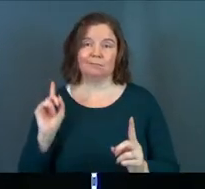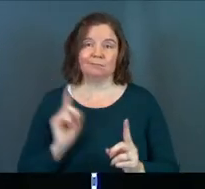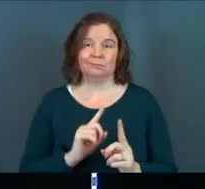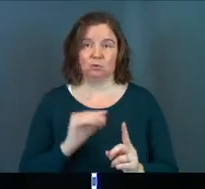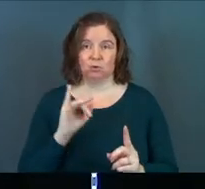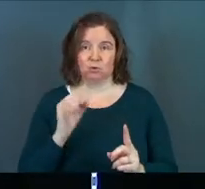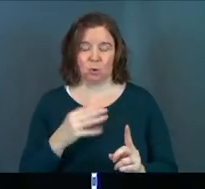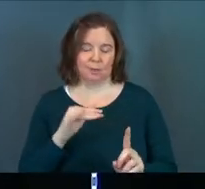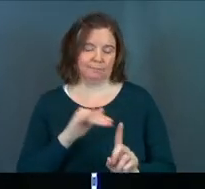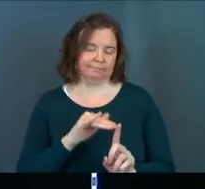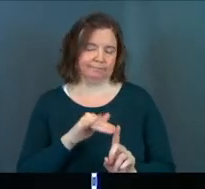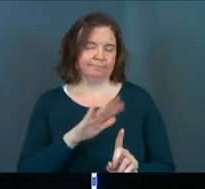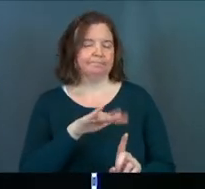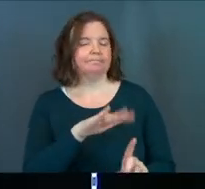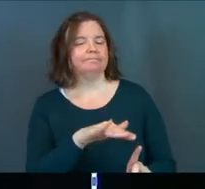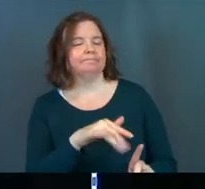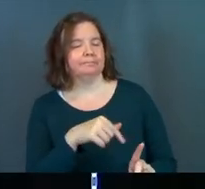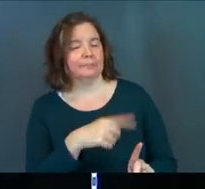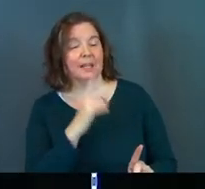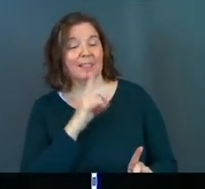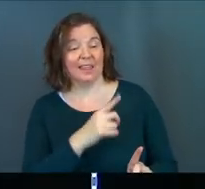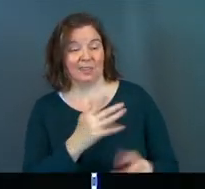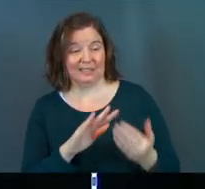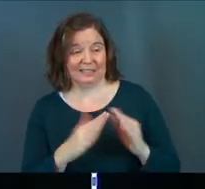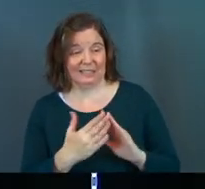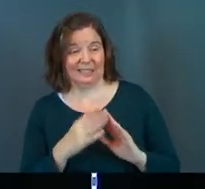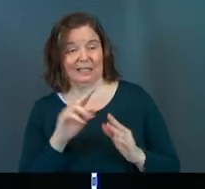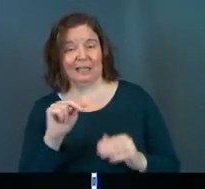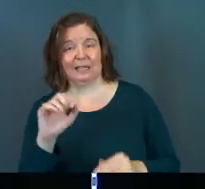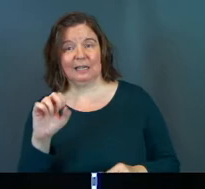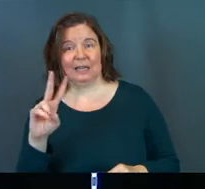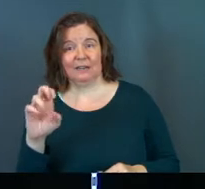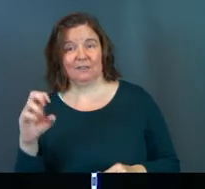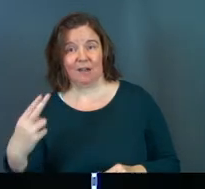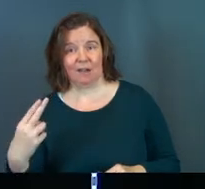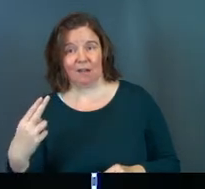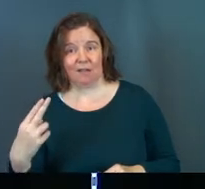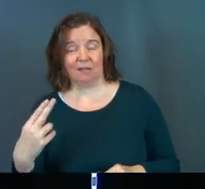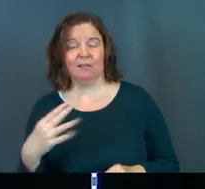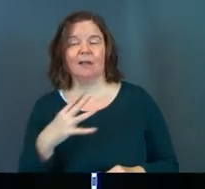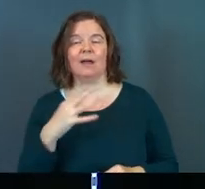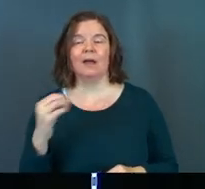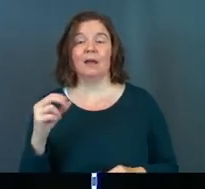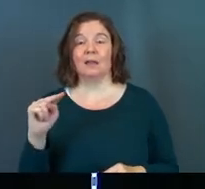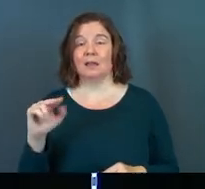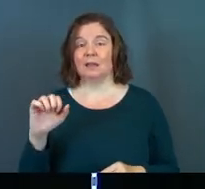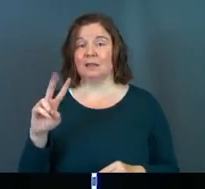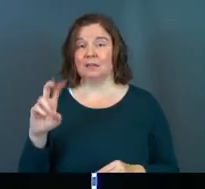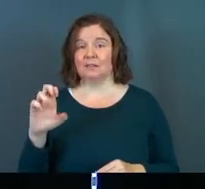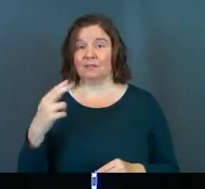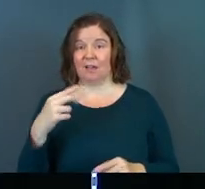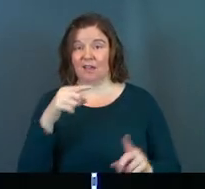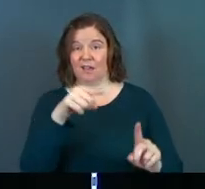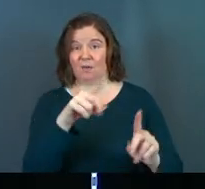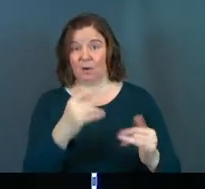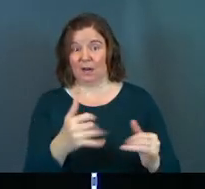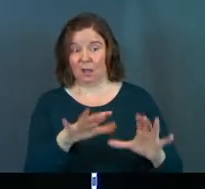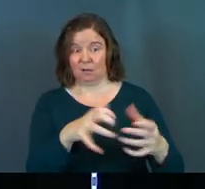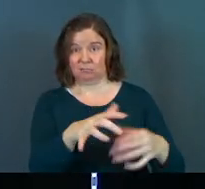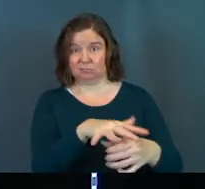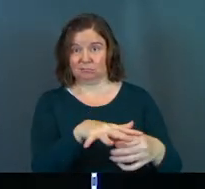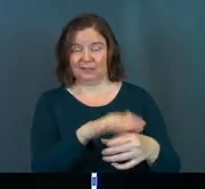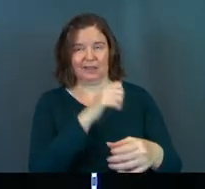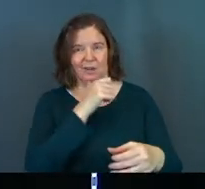to Jonah. He's like, hey Jonah, there's this city, Nineveh, okay? And in Nineveh right now,